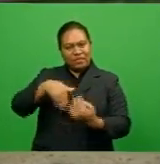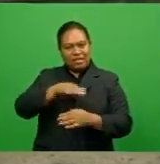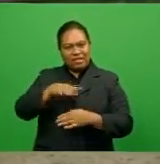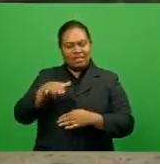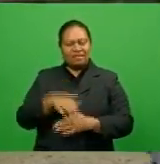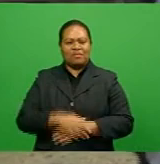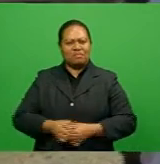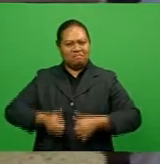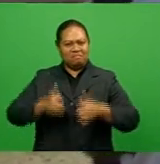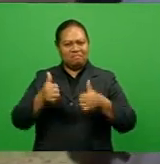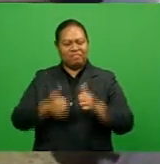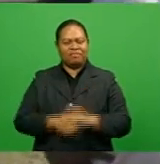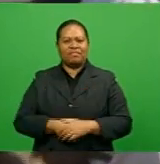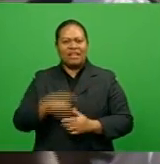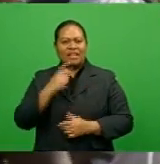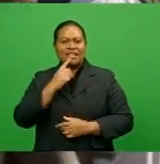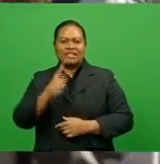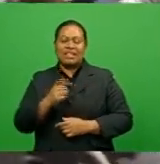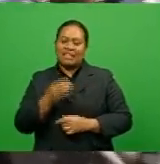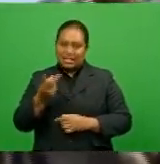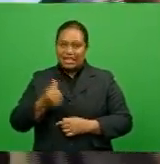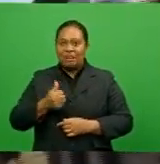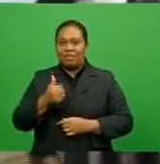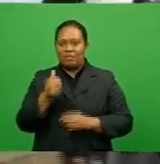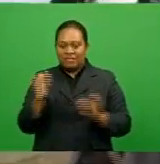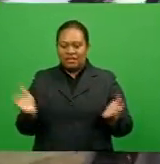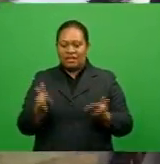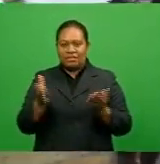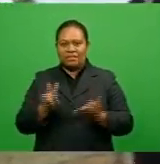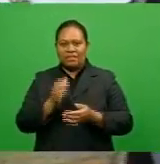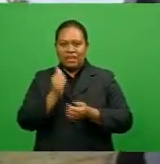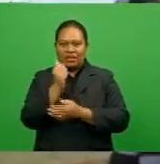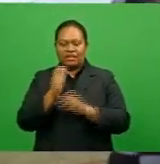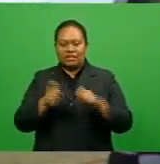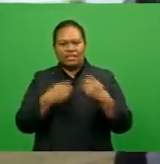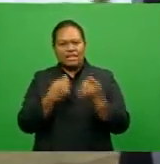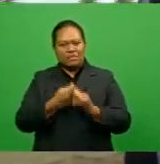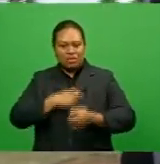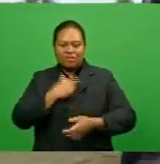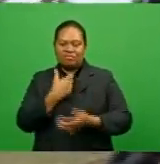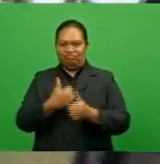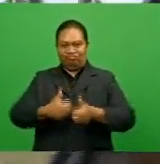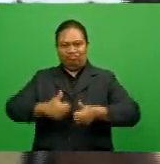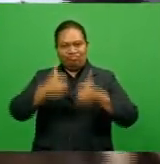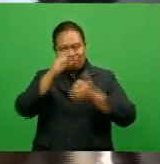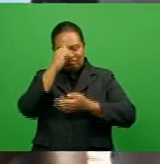Sandrumu says rubbing shoulders with some of the best in sevens rugby has been an overwhelming experience.